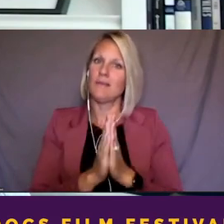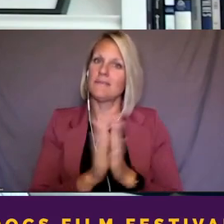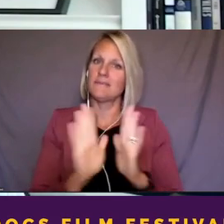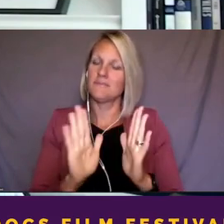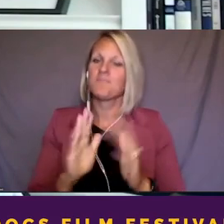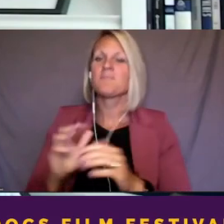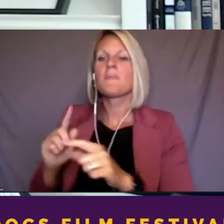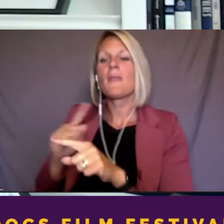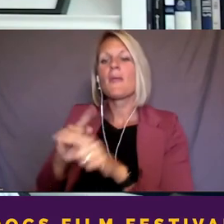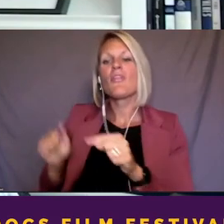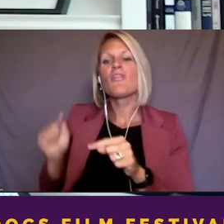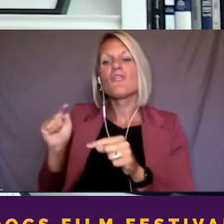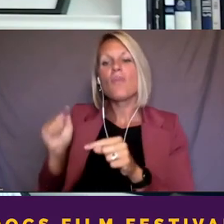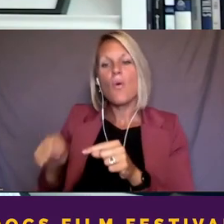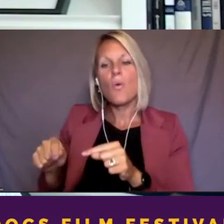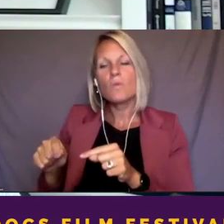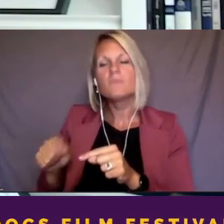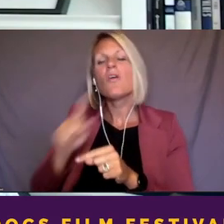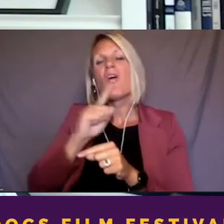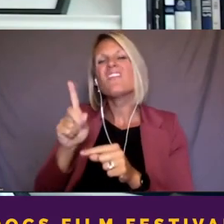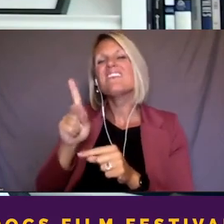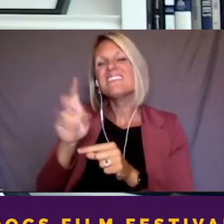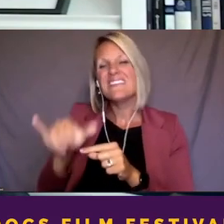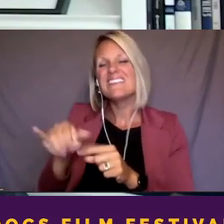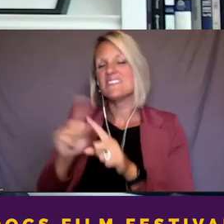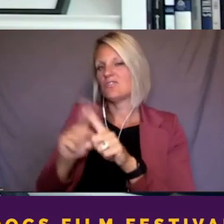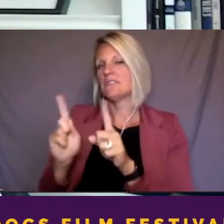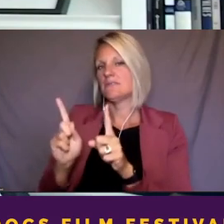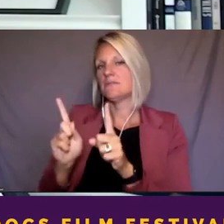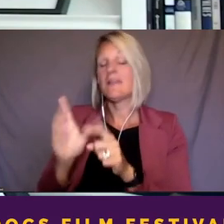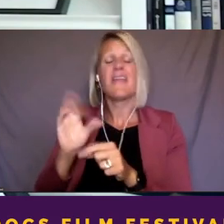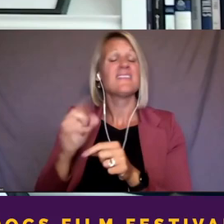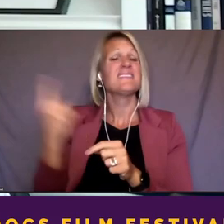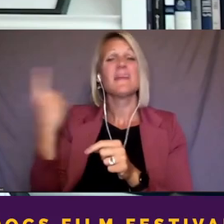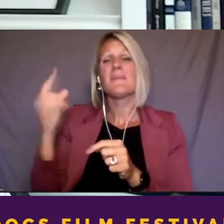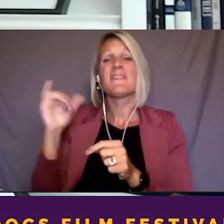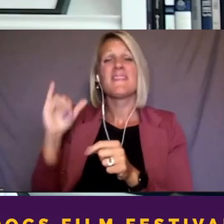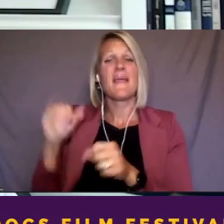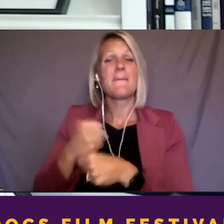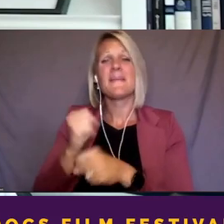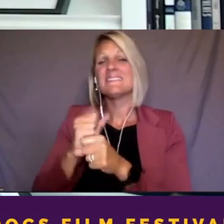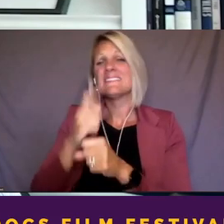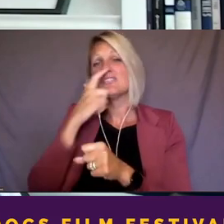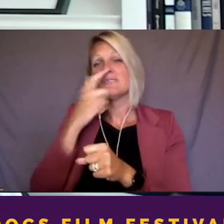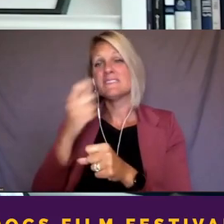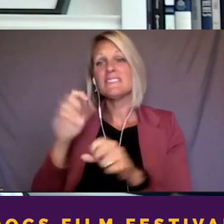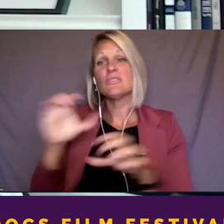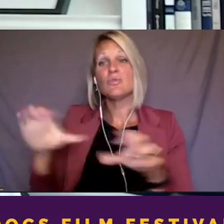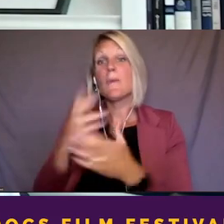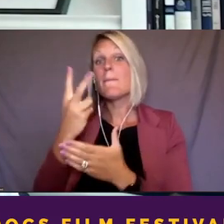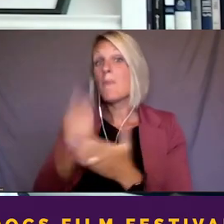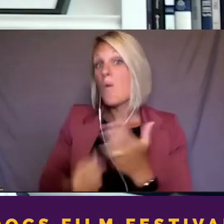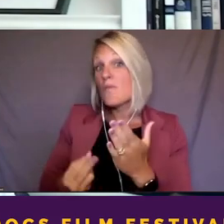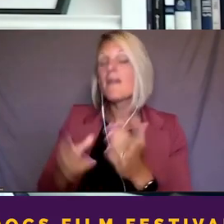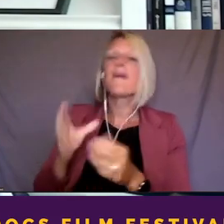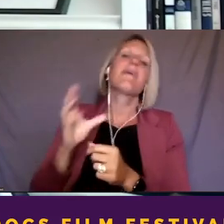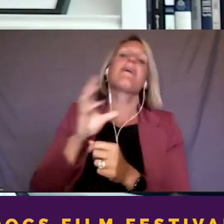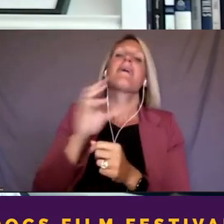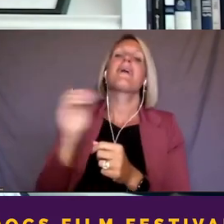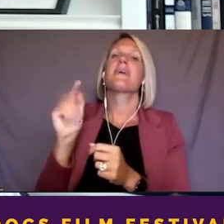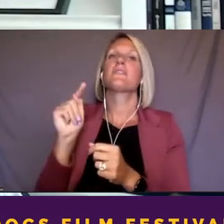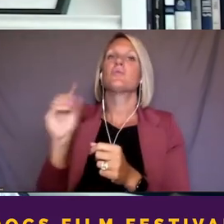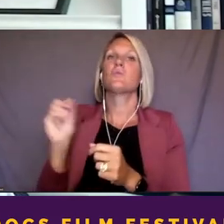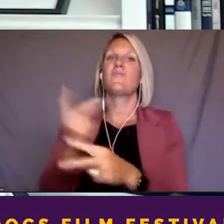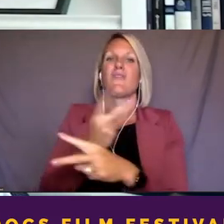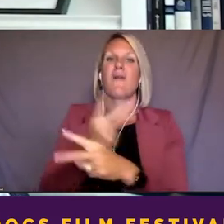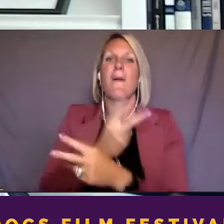those are the key differences. And one of the things that makes it really interesting to do both and to straddle it the way we do is